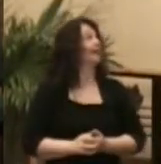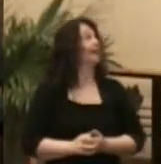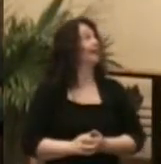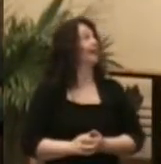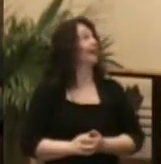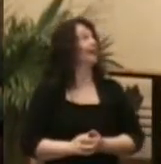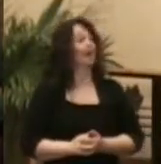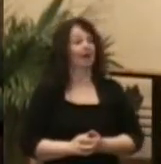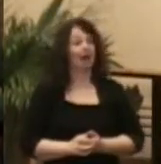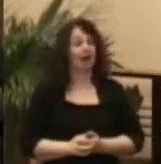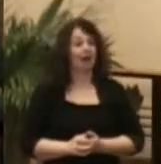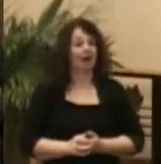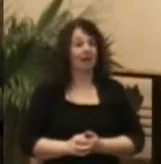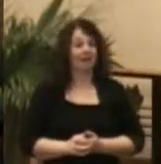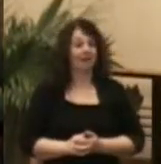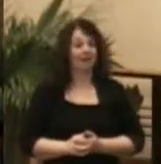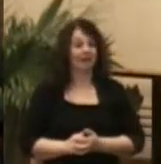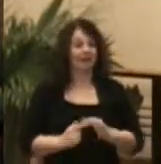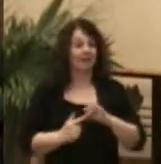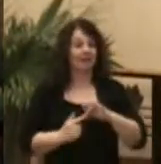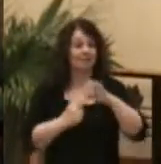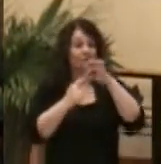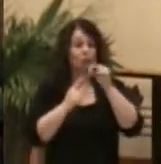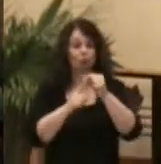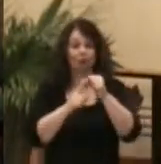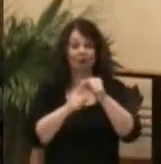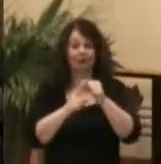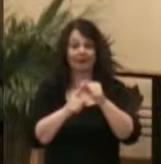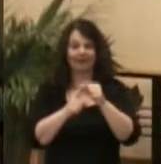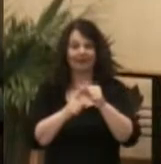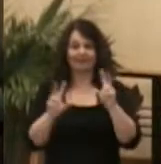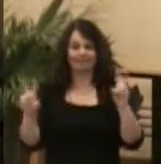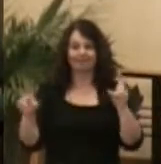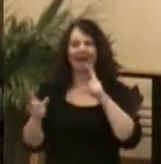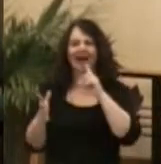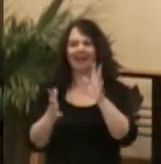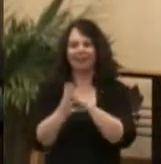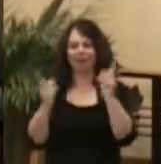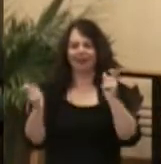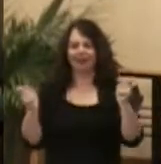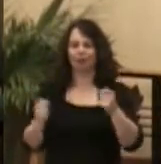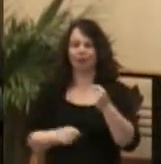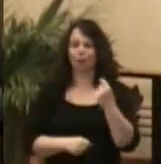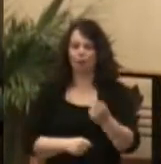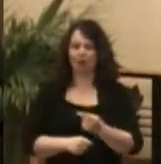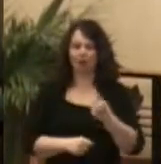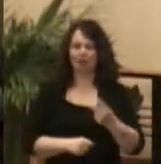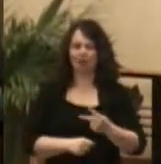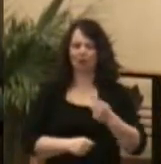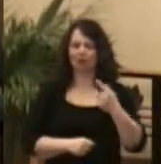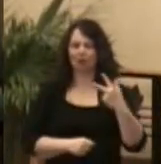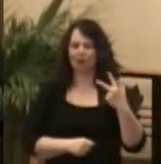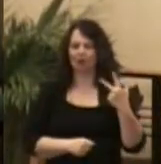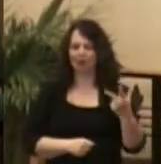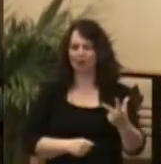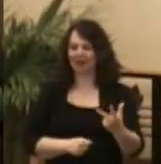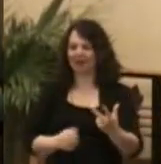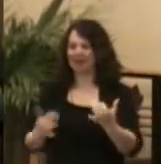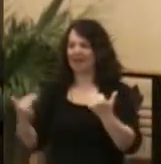And the special word today is hallelujah. So on three, one, two,